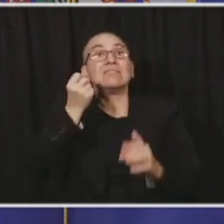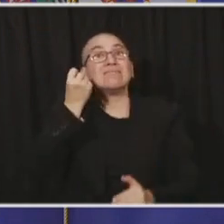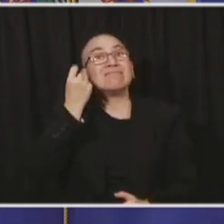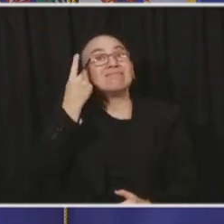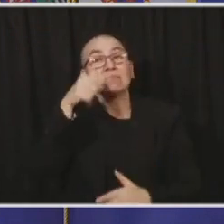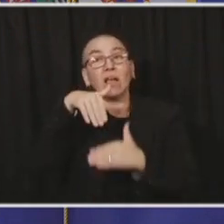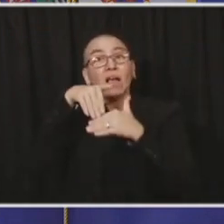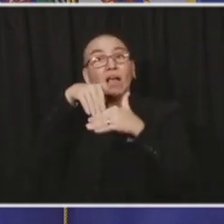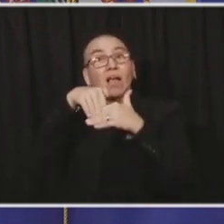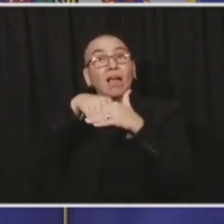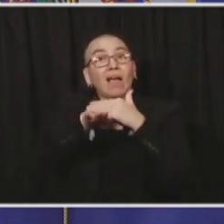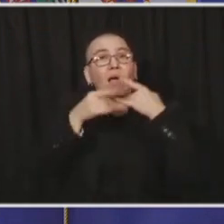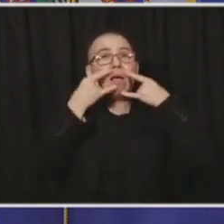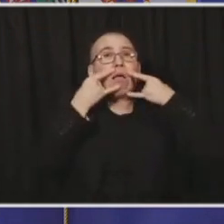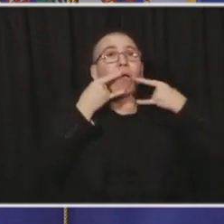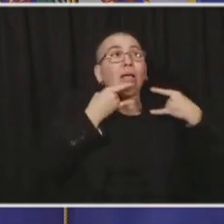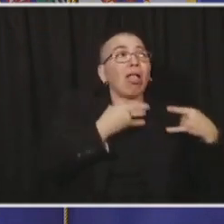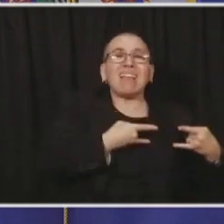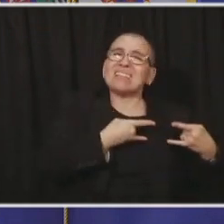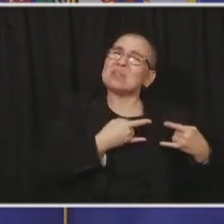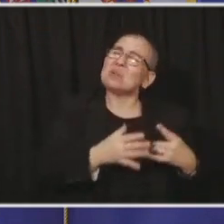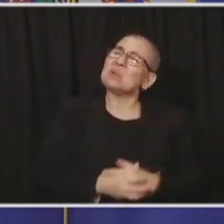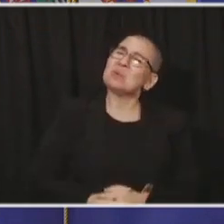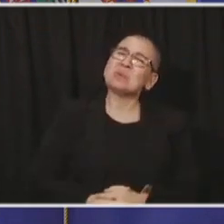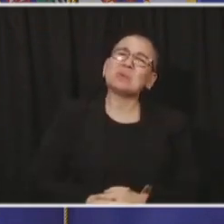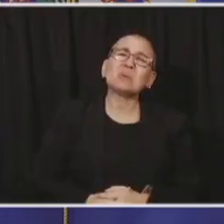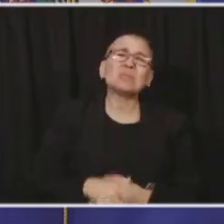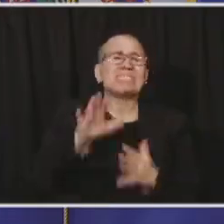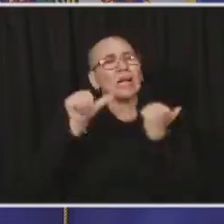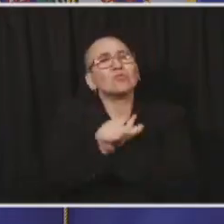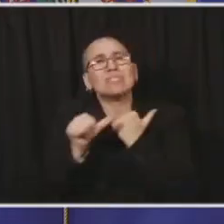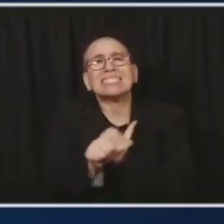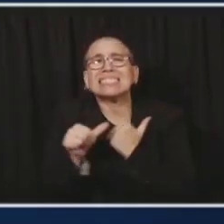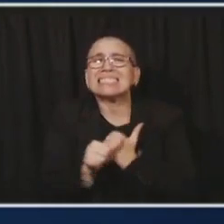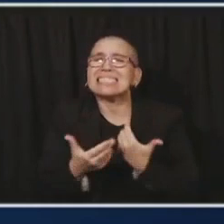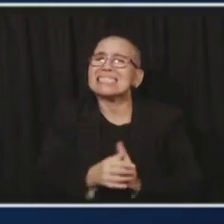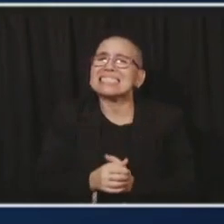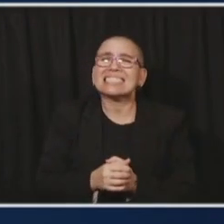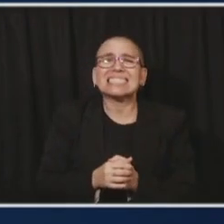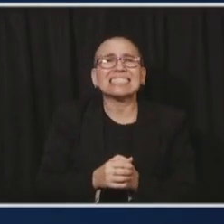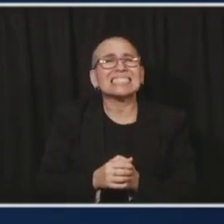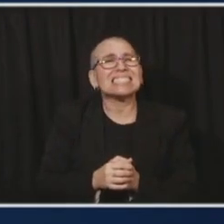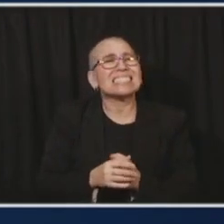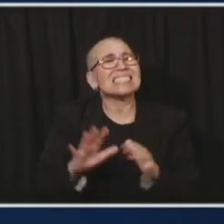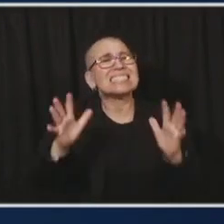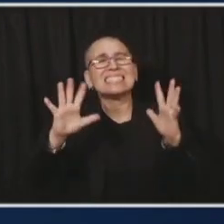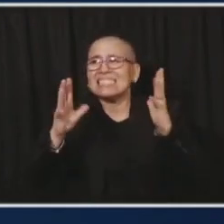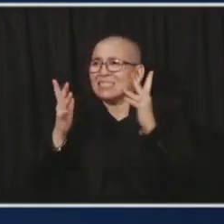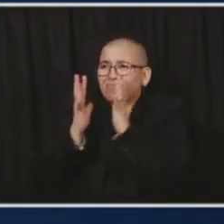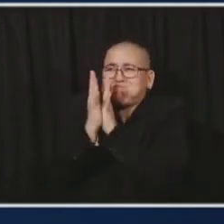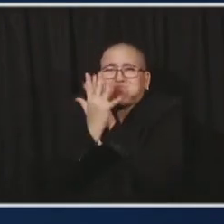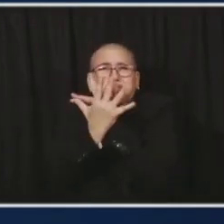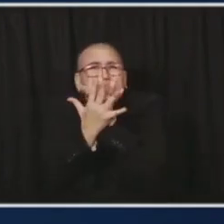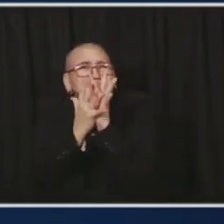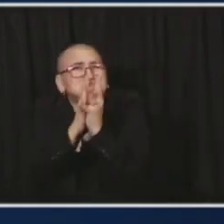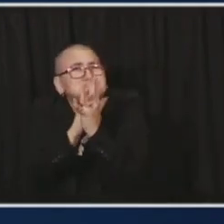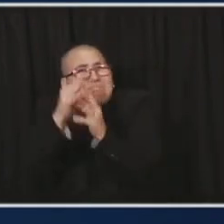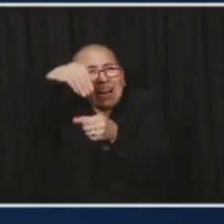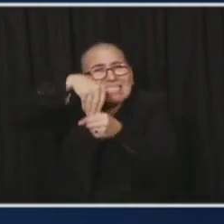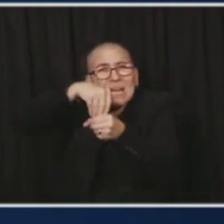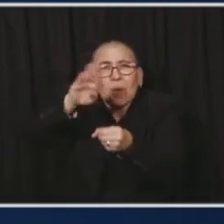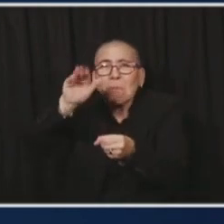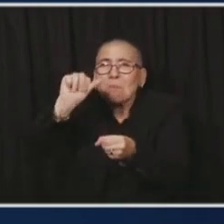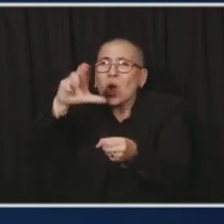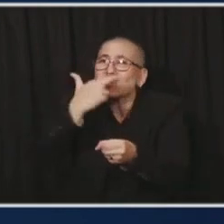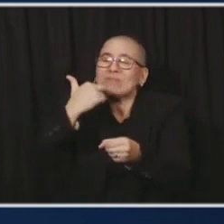a restaurant, a music venue, any of those things. Um, so we're going to continue the pause on the indoor service until January